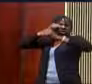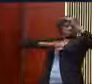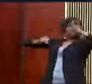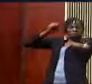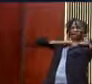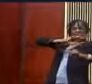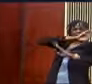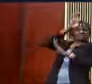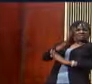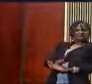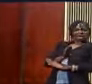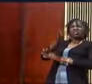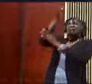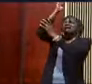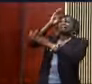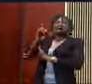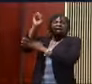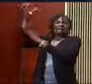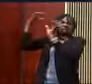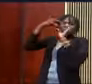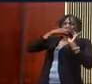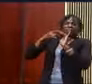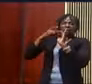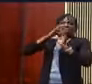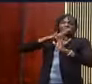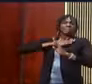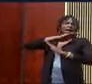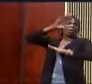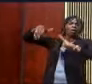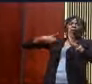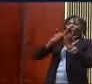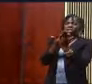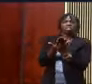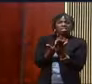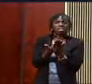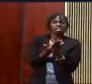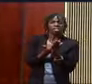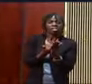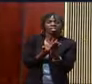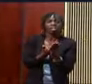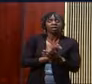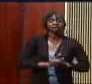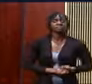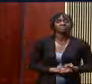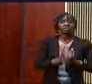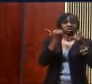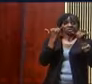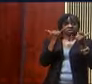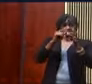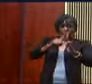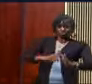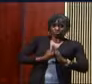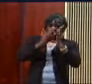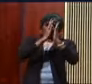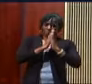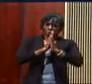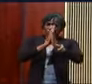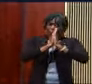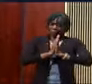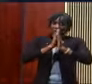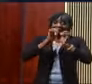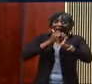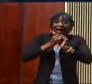God is my all in all. When you pray powerfully, you pray beginning with the sense of great